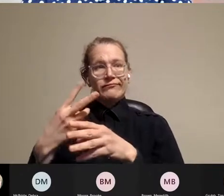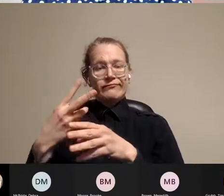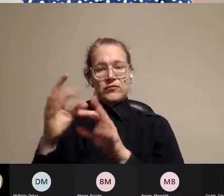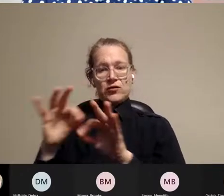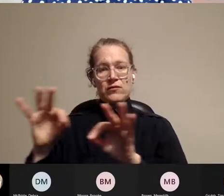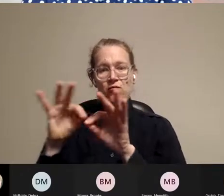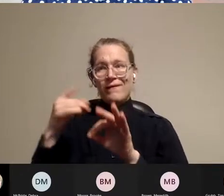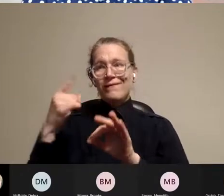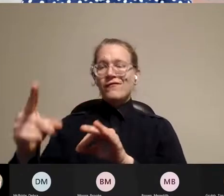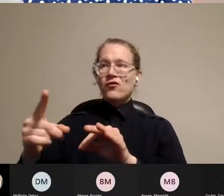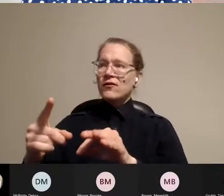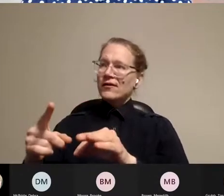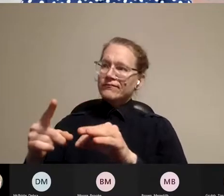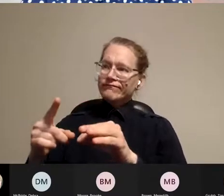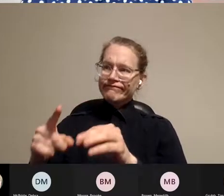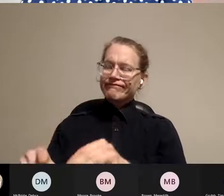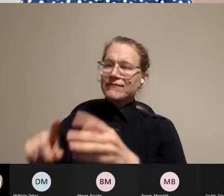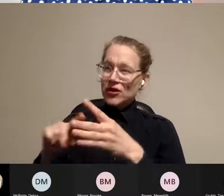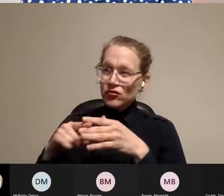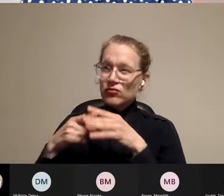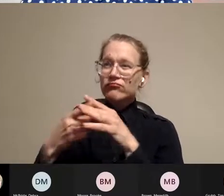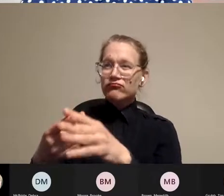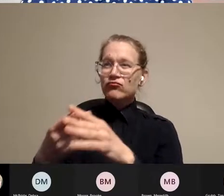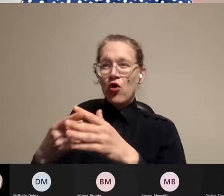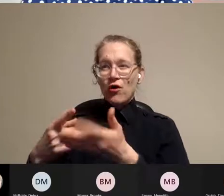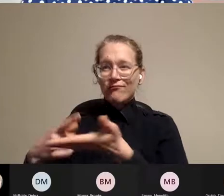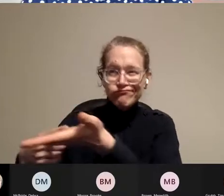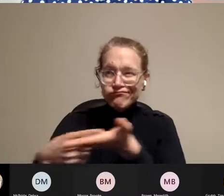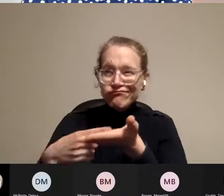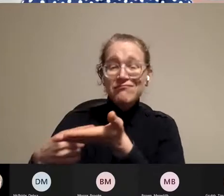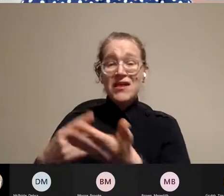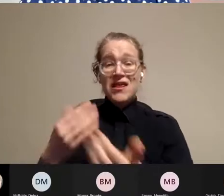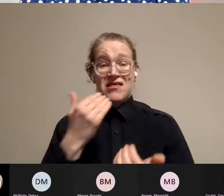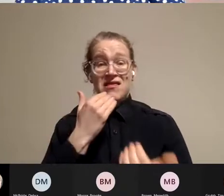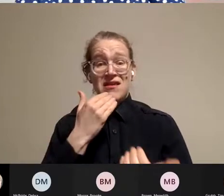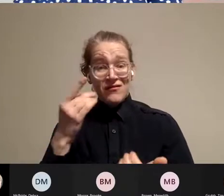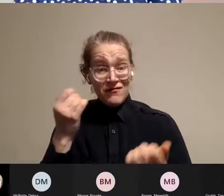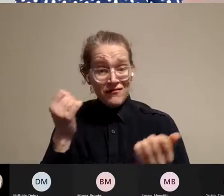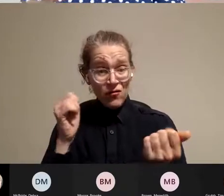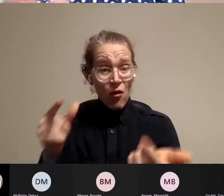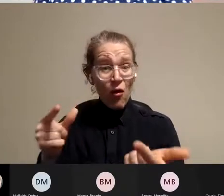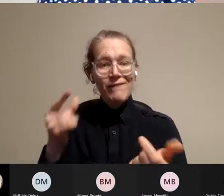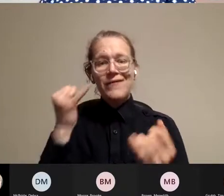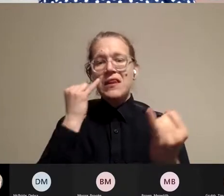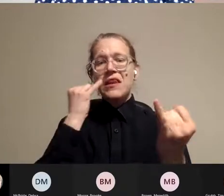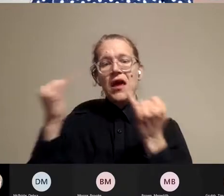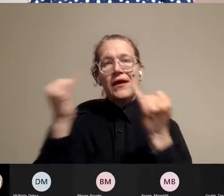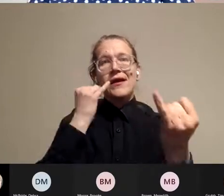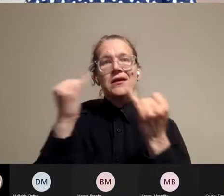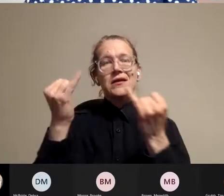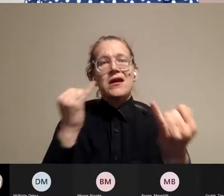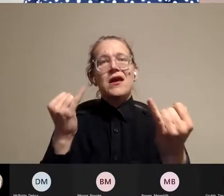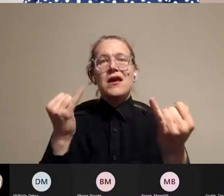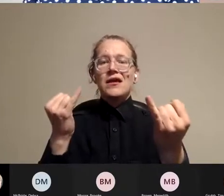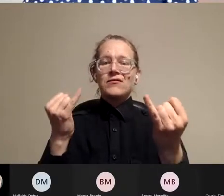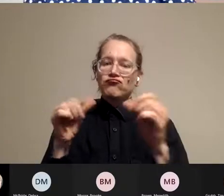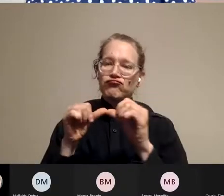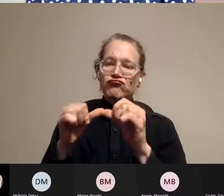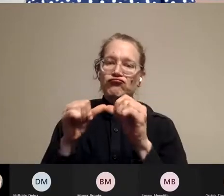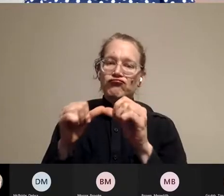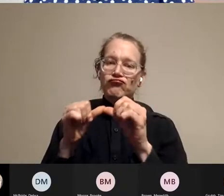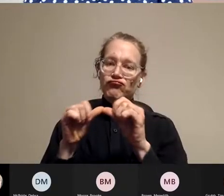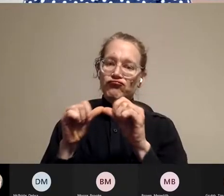this conversation. And thank you to all of you for taking these ideas forward. And we also want to echo Dean